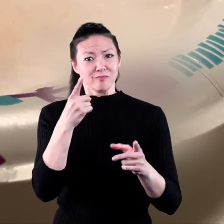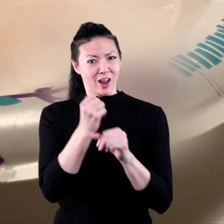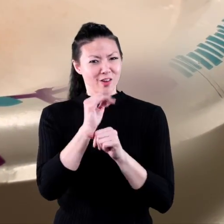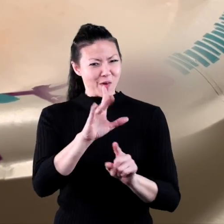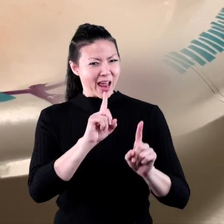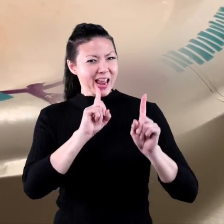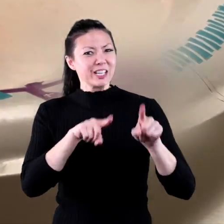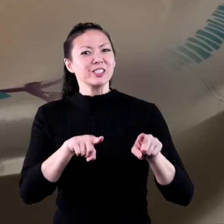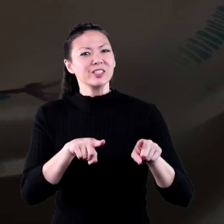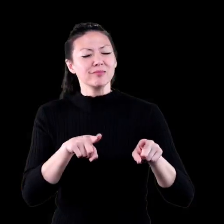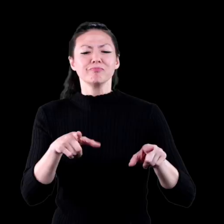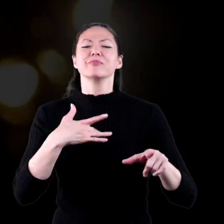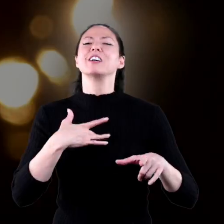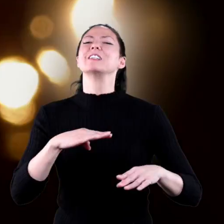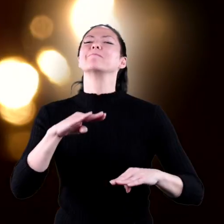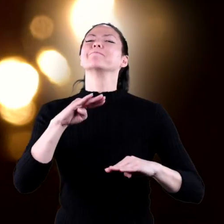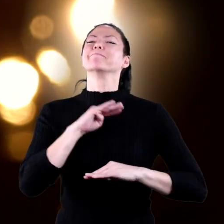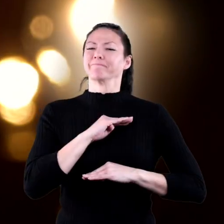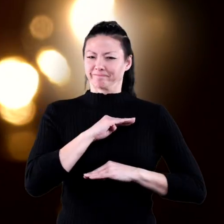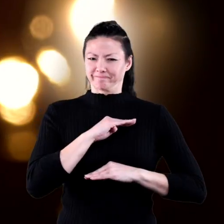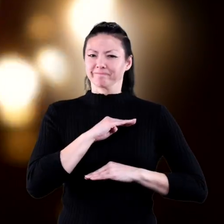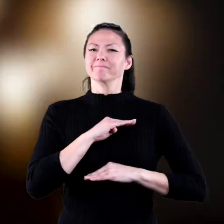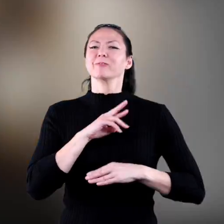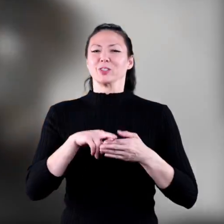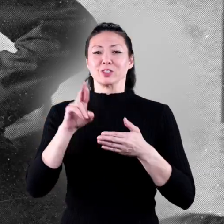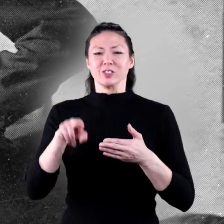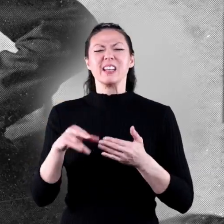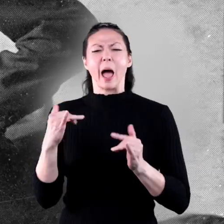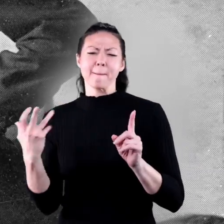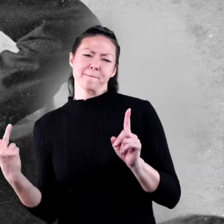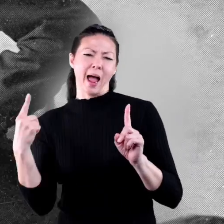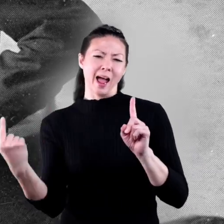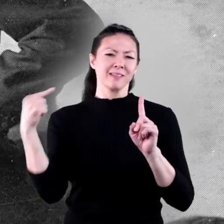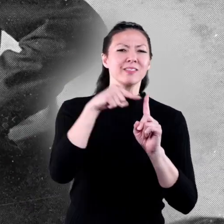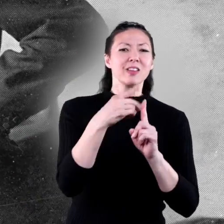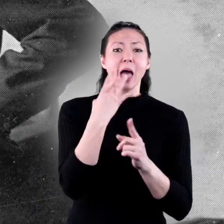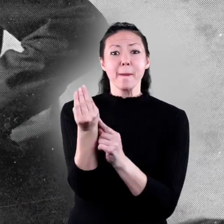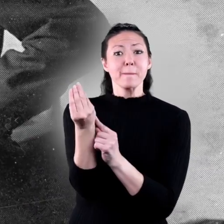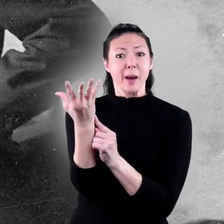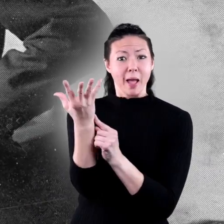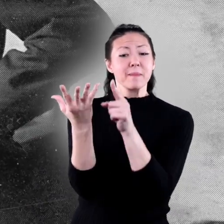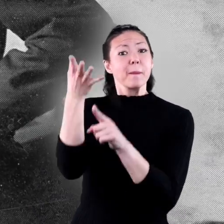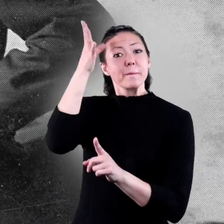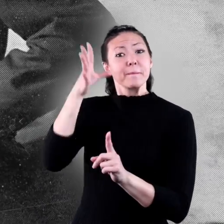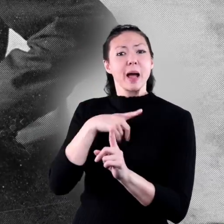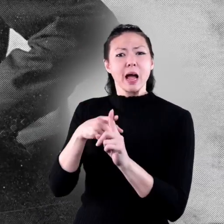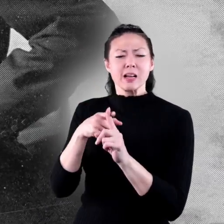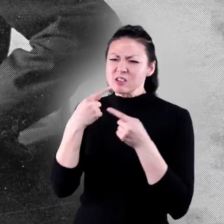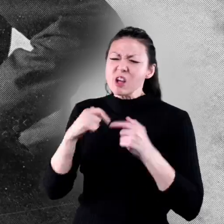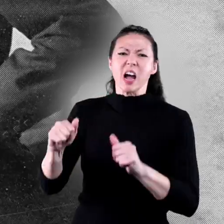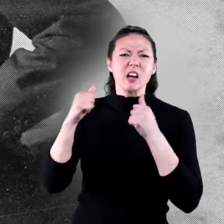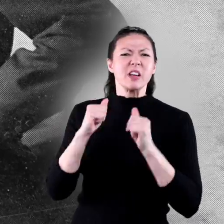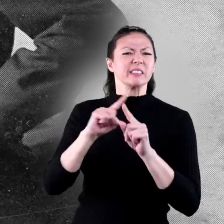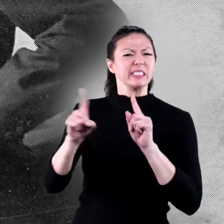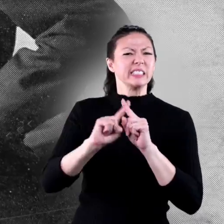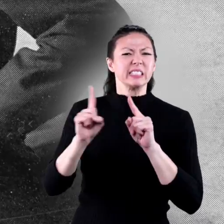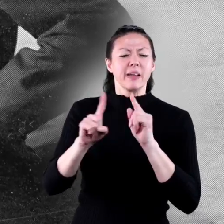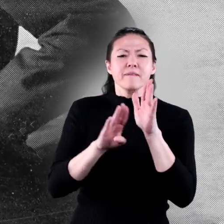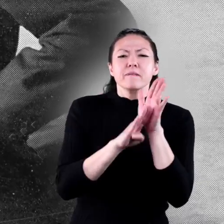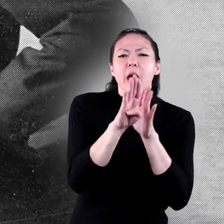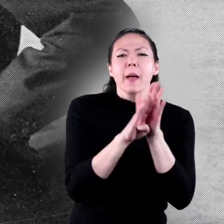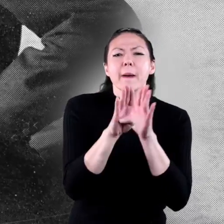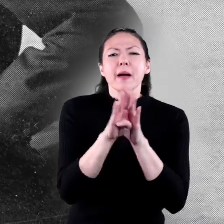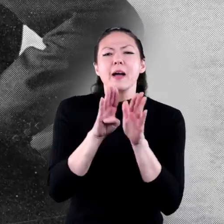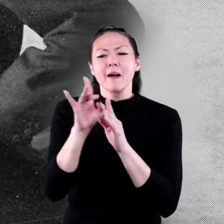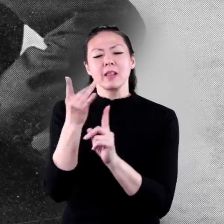acceptable conclusion. Back to the light bulb. Of the several men who took part in the development of the incandescent light